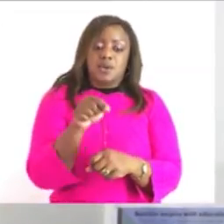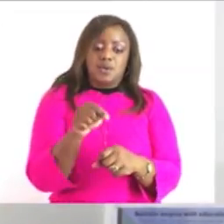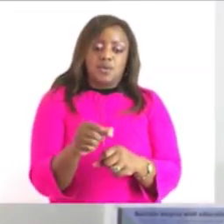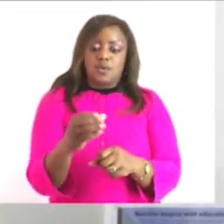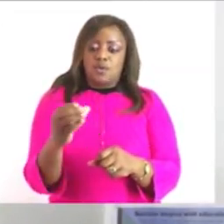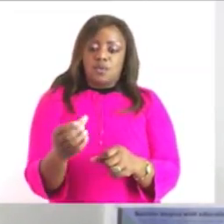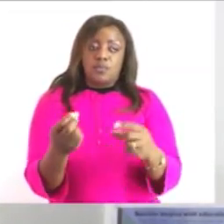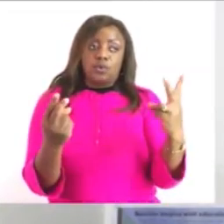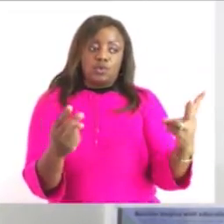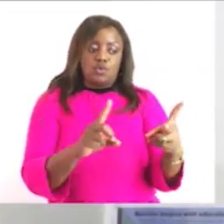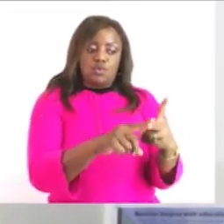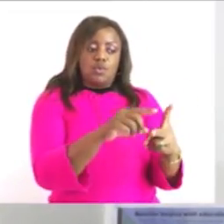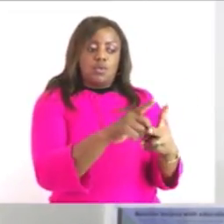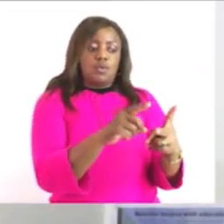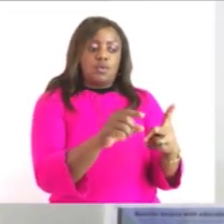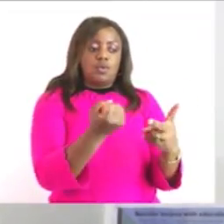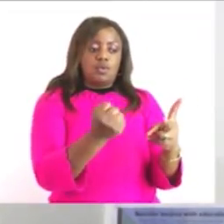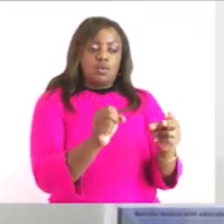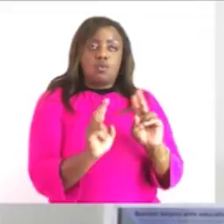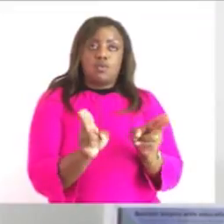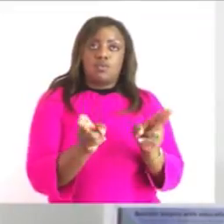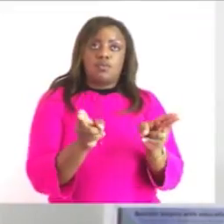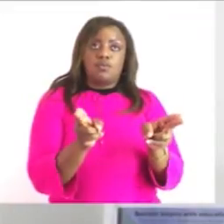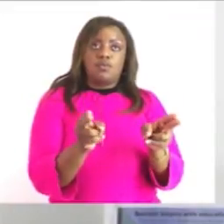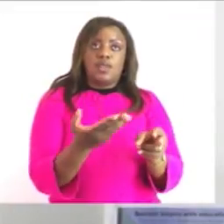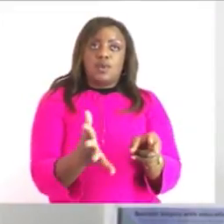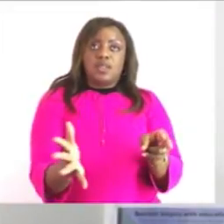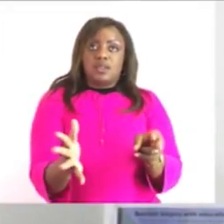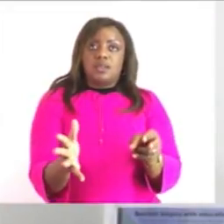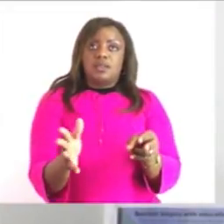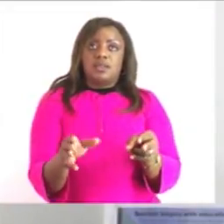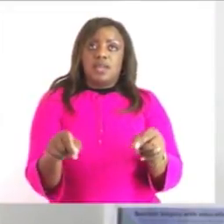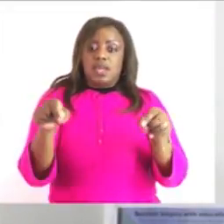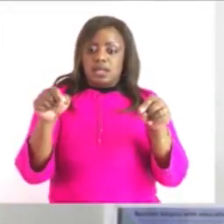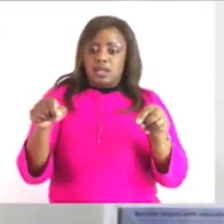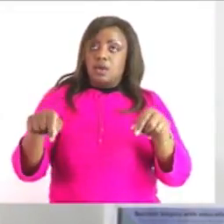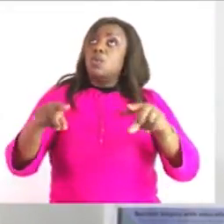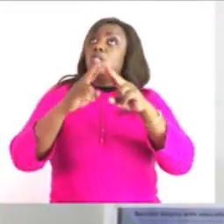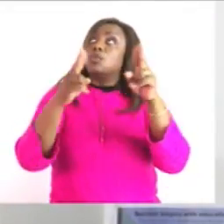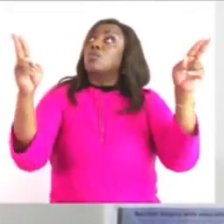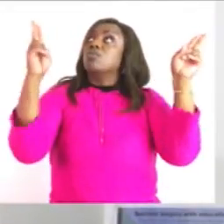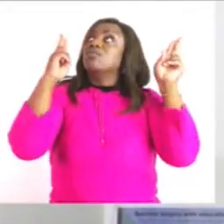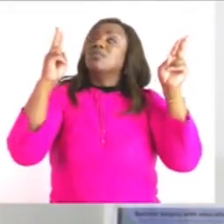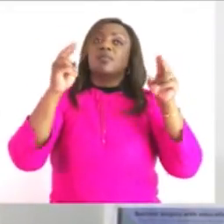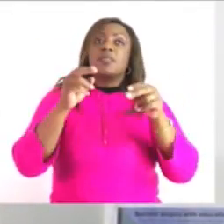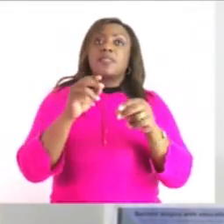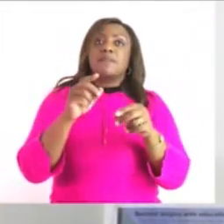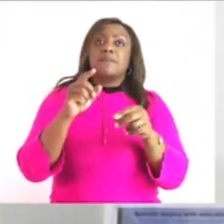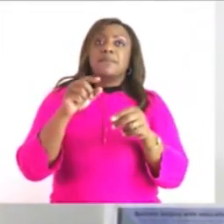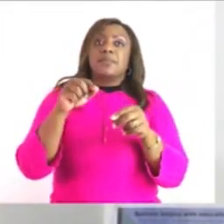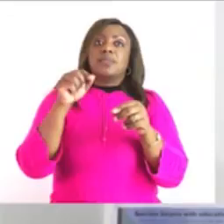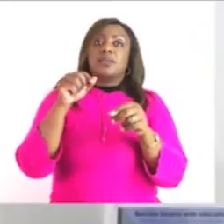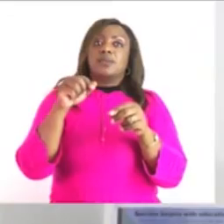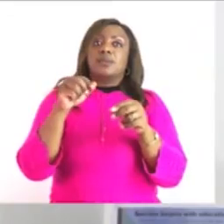tape the temperature inside this room is 15 degrees celsius